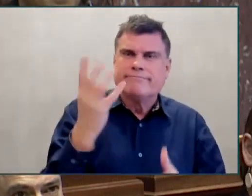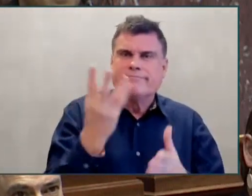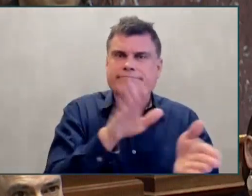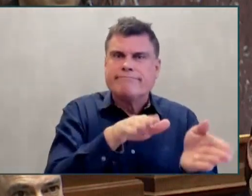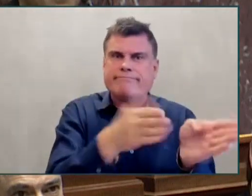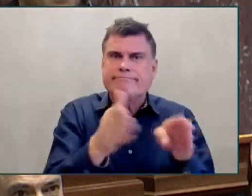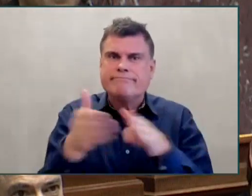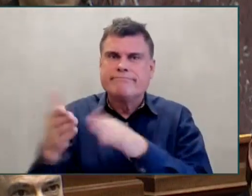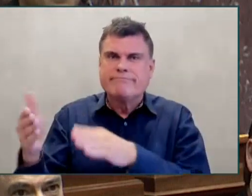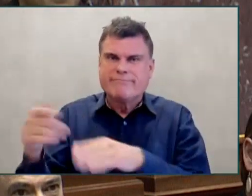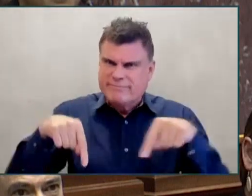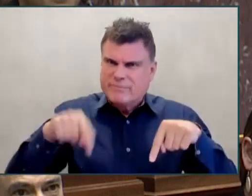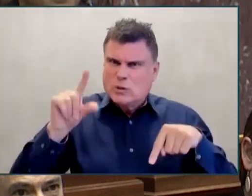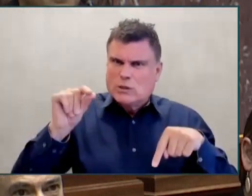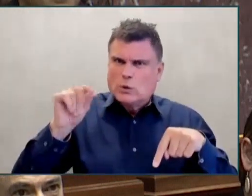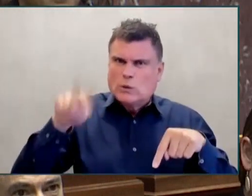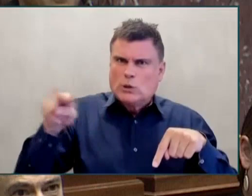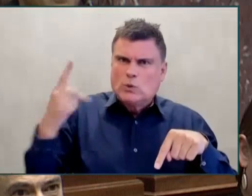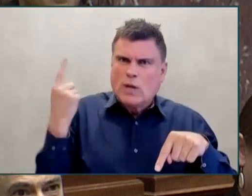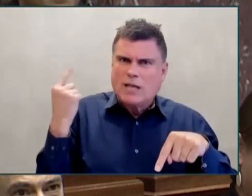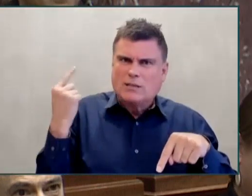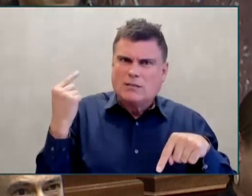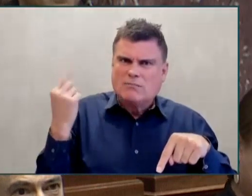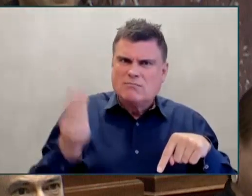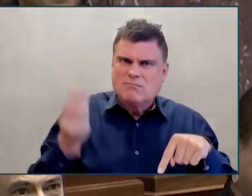just in March, a record for any March.